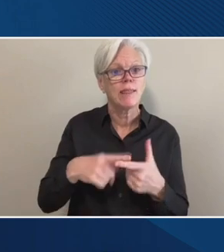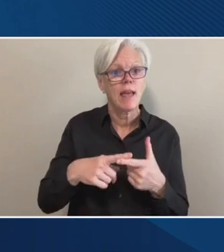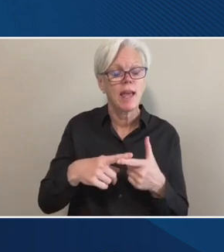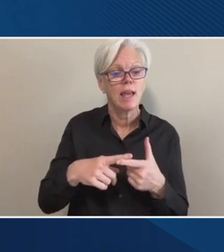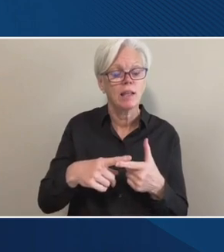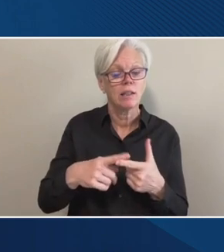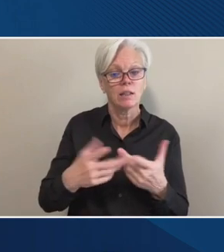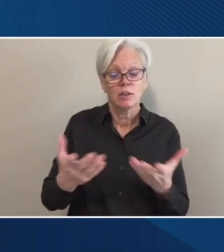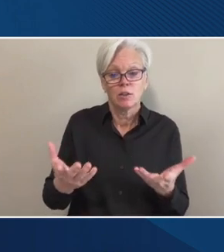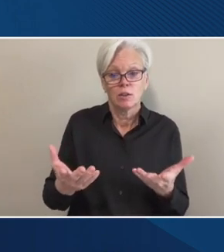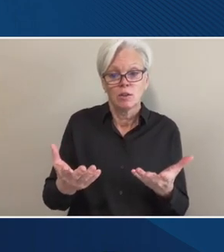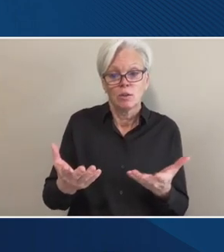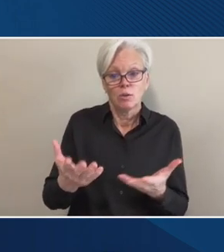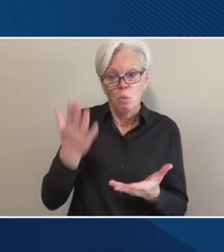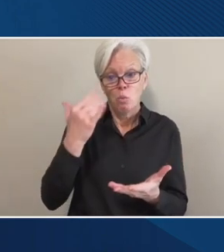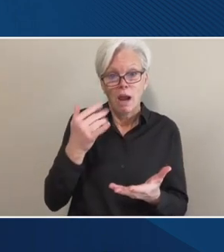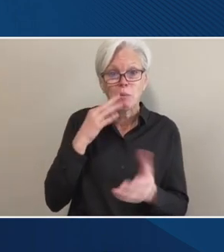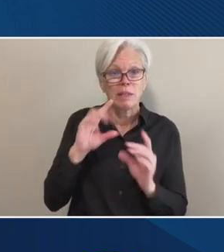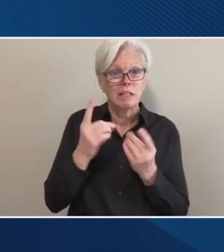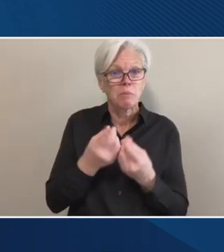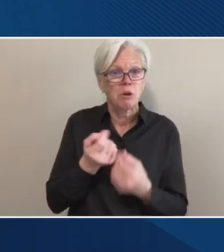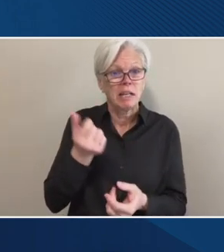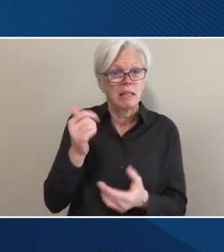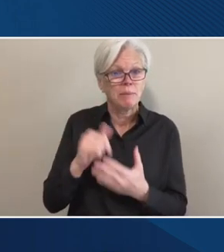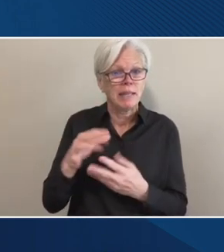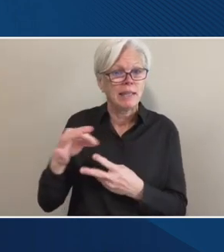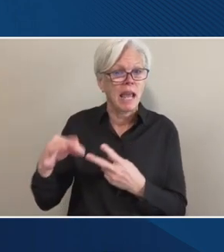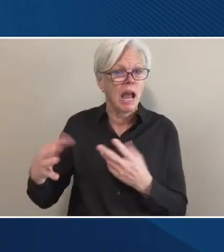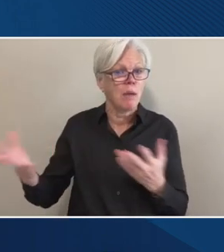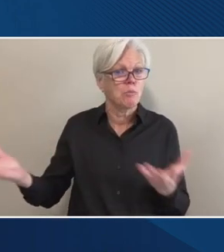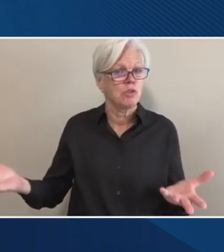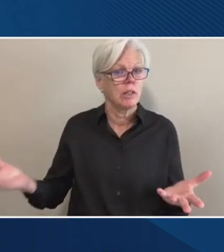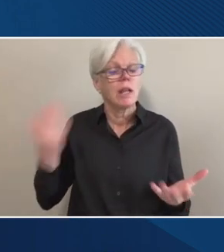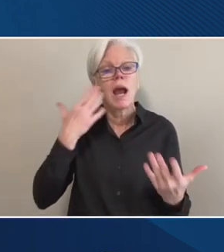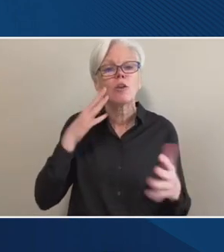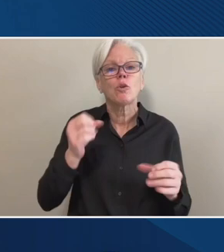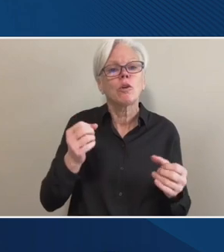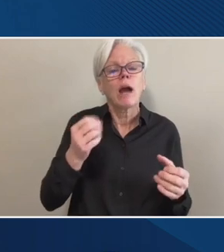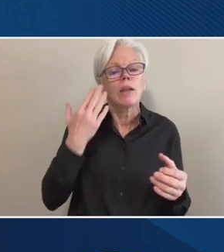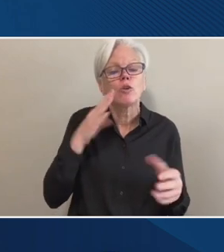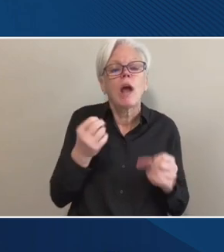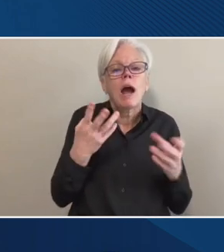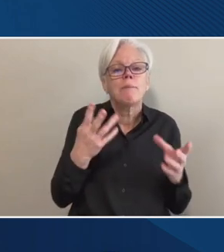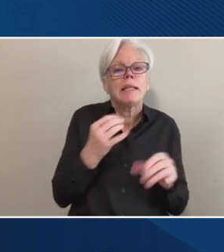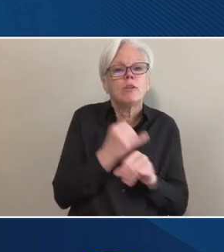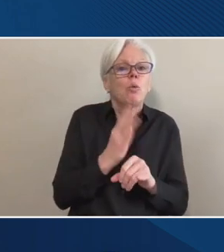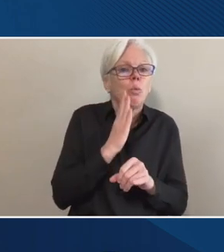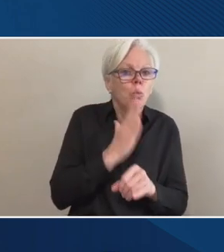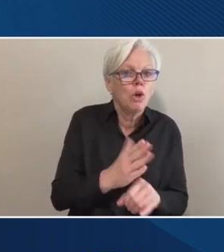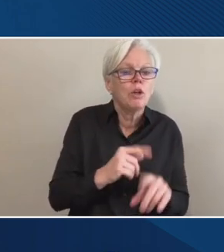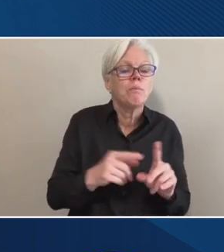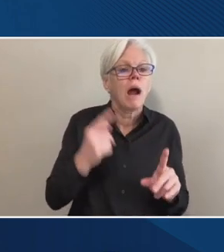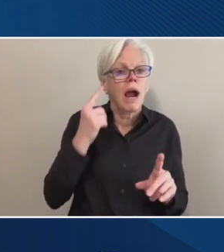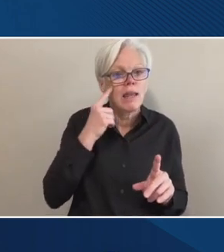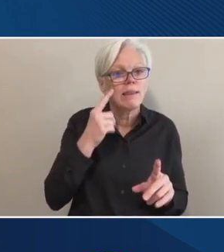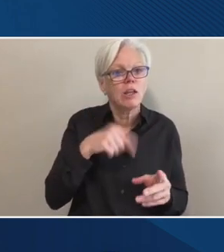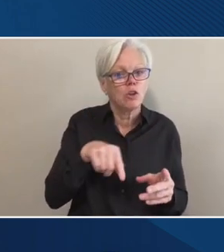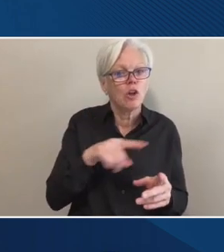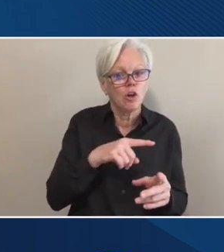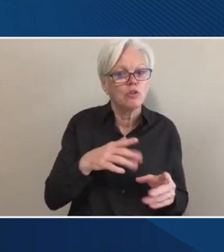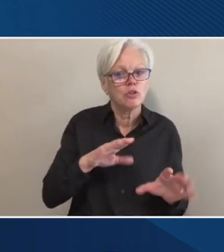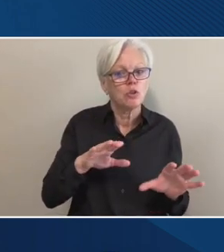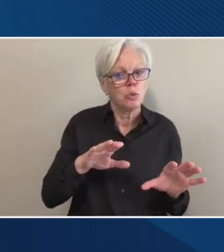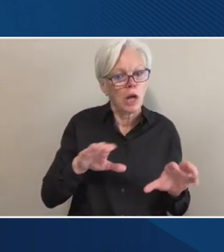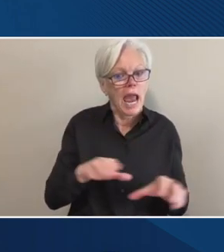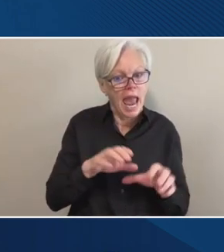would want to eliminate that as an option. I don't know how many institutions would, but I tend to think that it would be institutions that are acting on behalf in the best